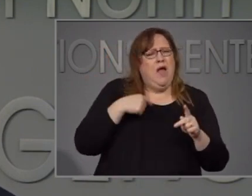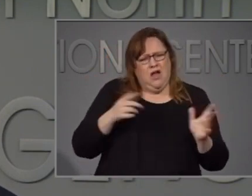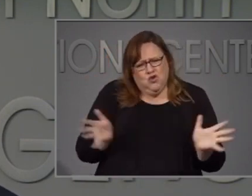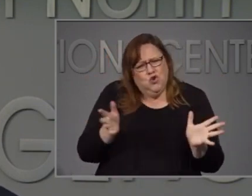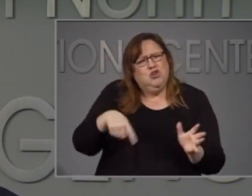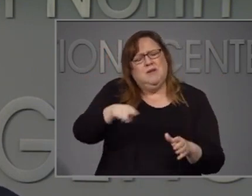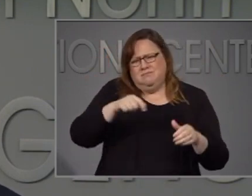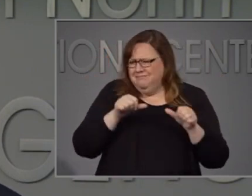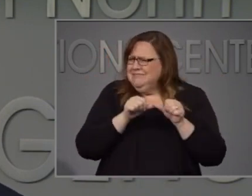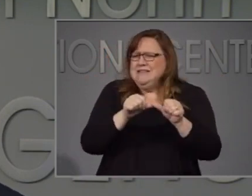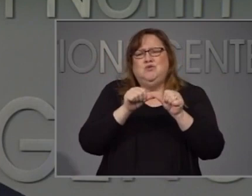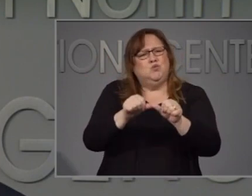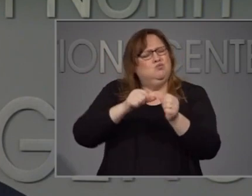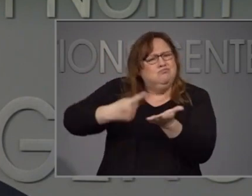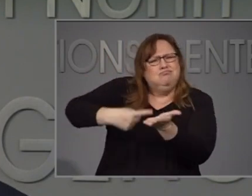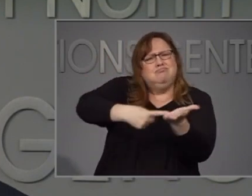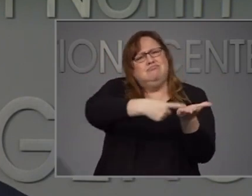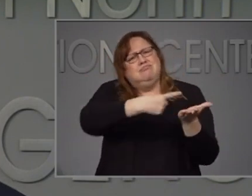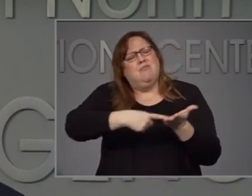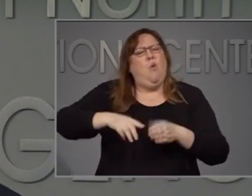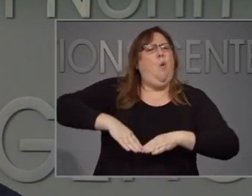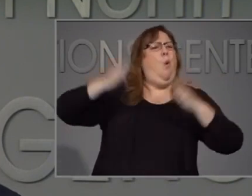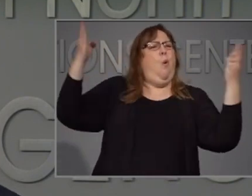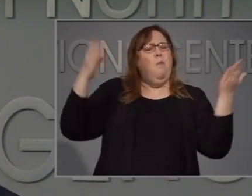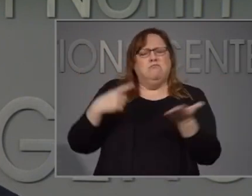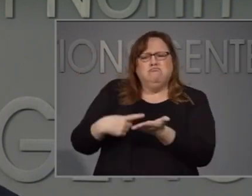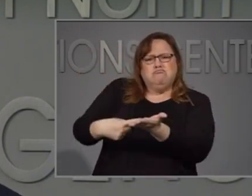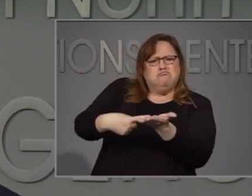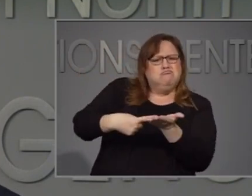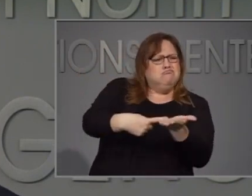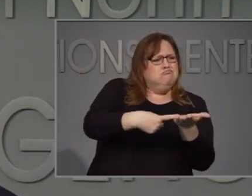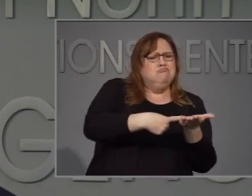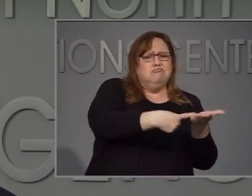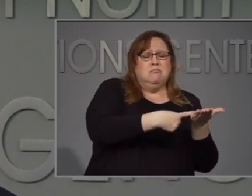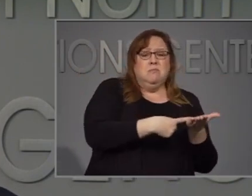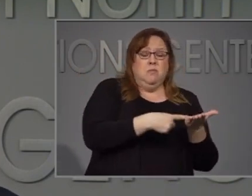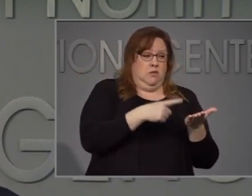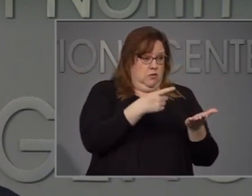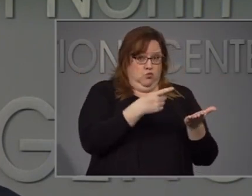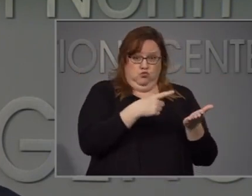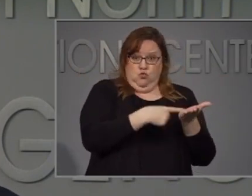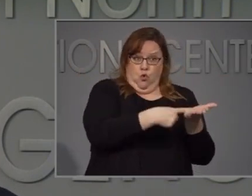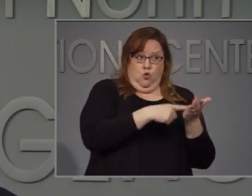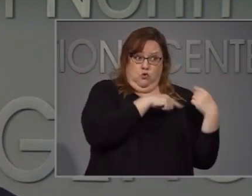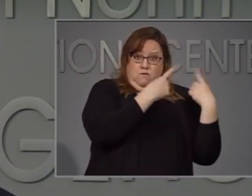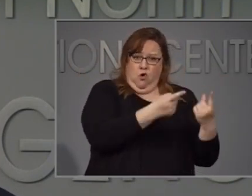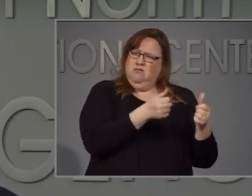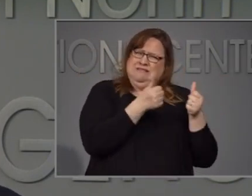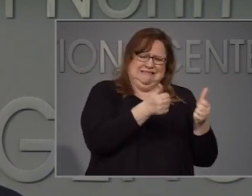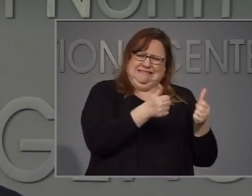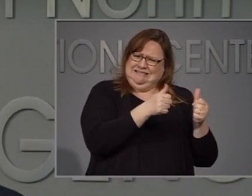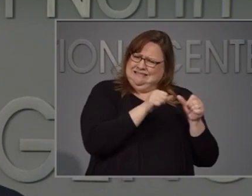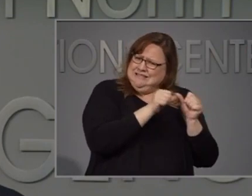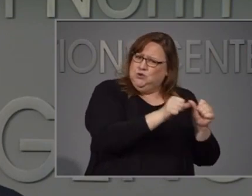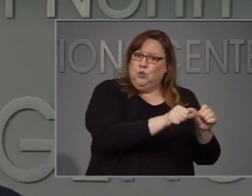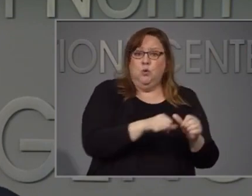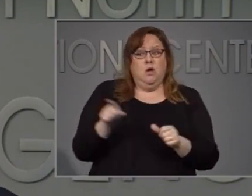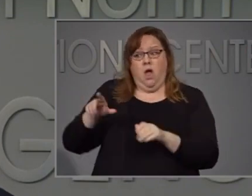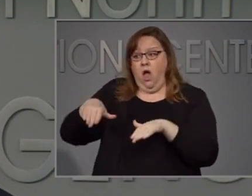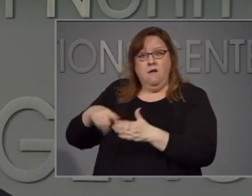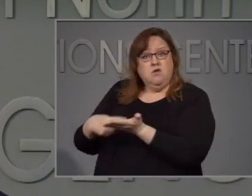been having and open dialogues with others that they haven't been having. They have tough jobs,